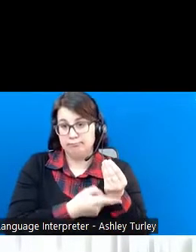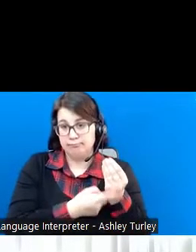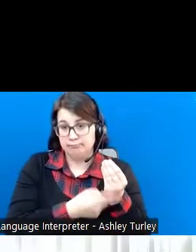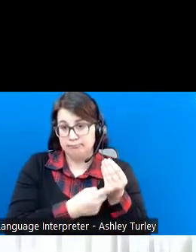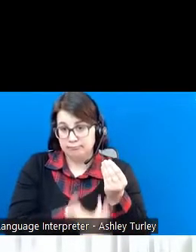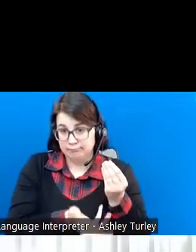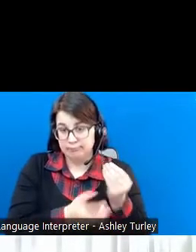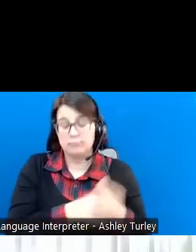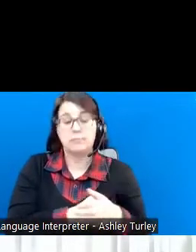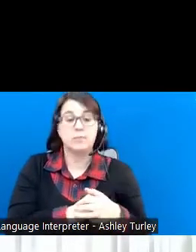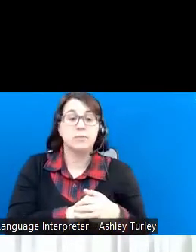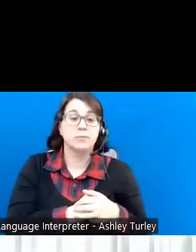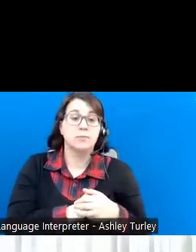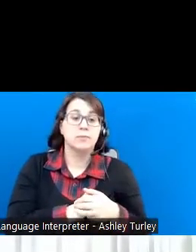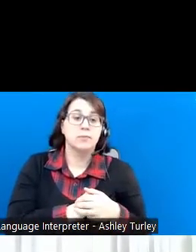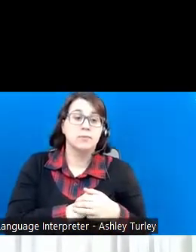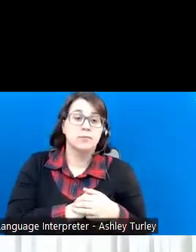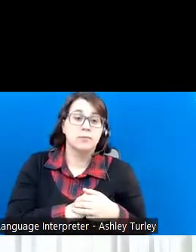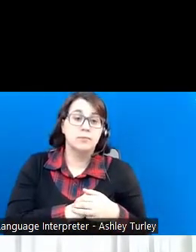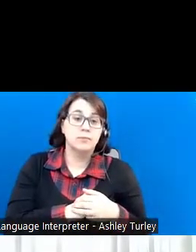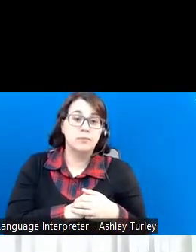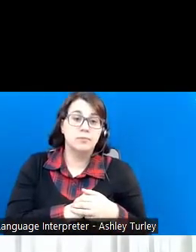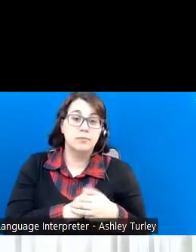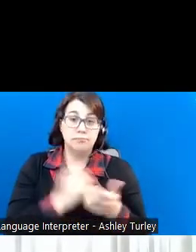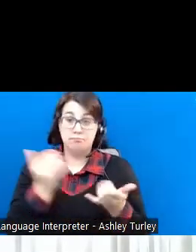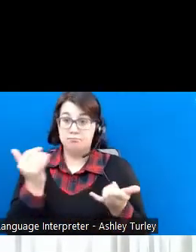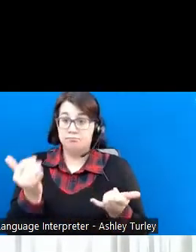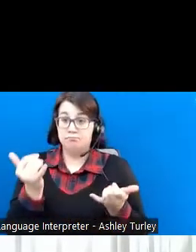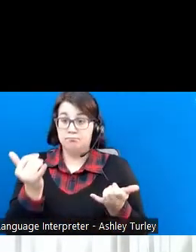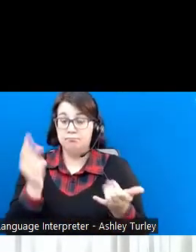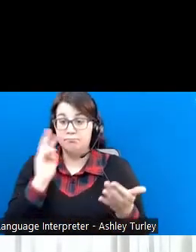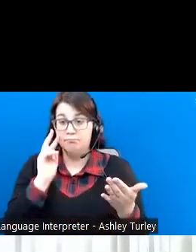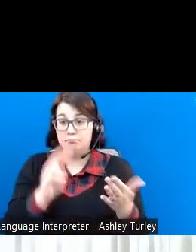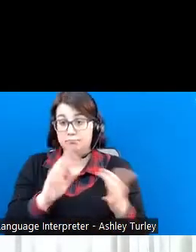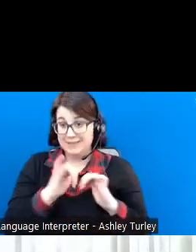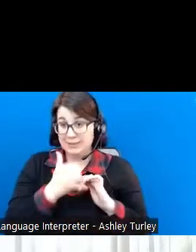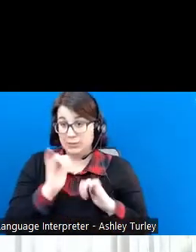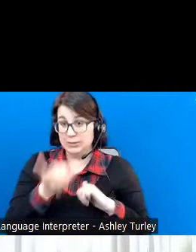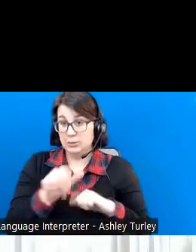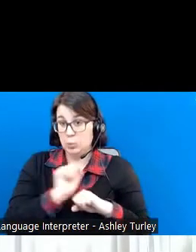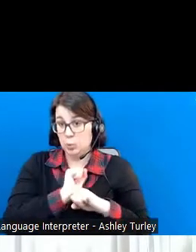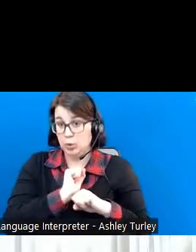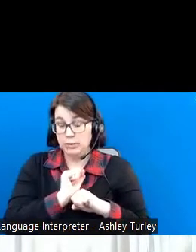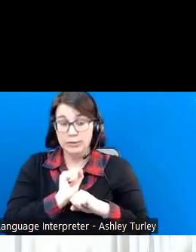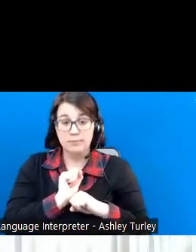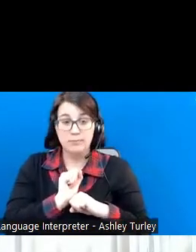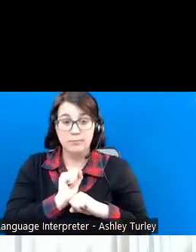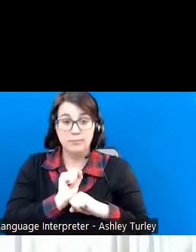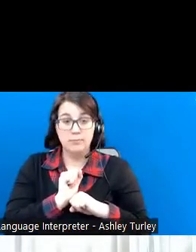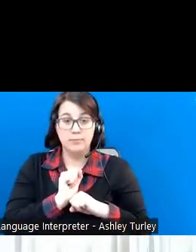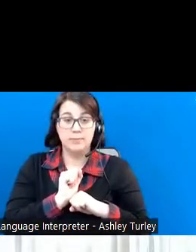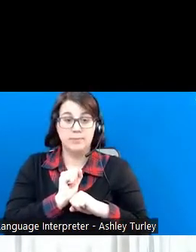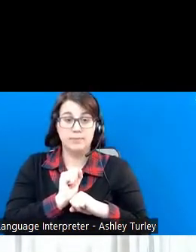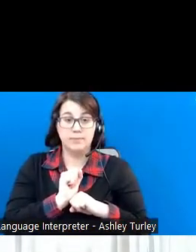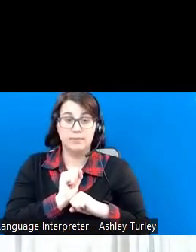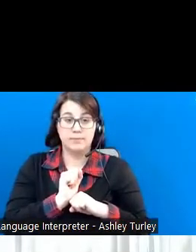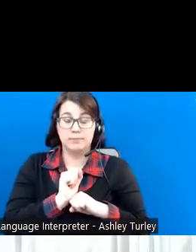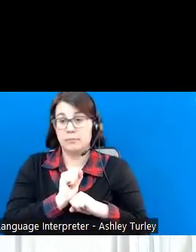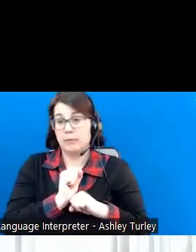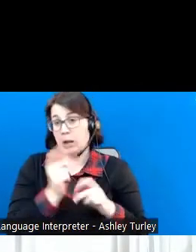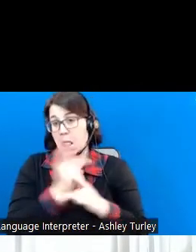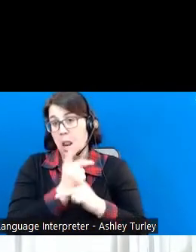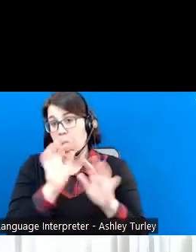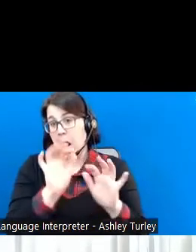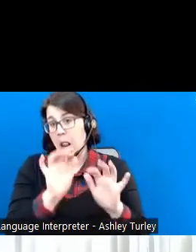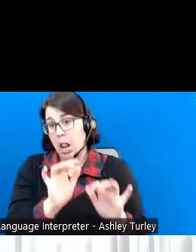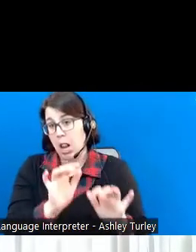we're going to look at now how it works with that long calculation worksheet.